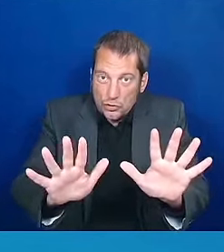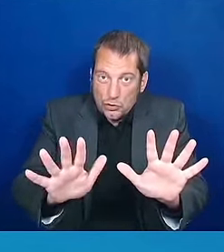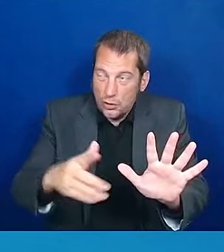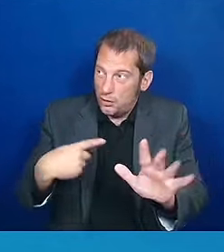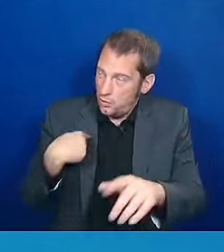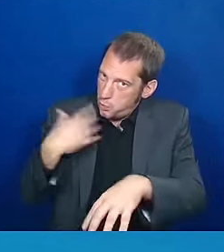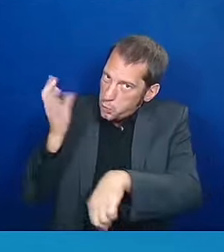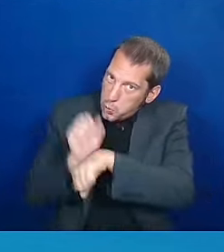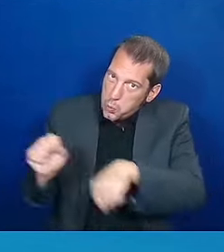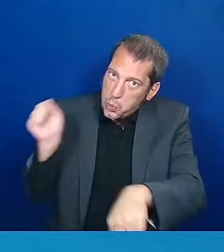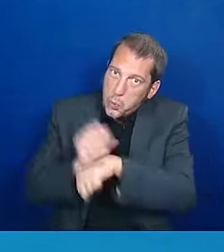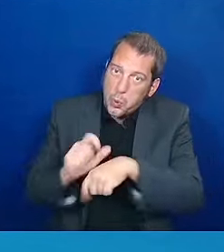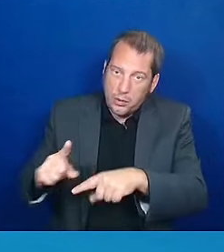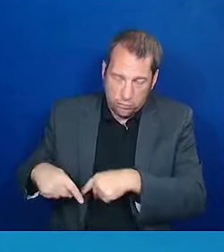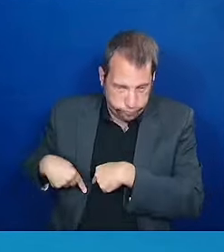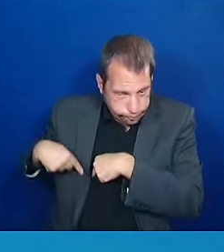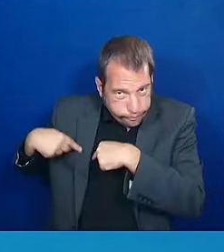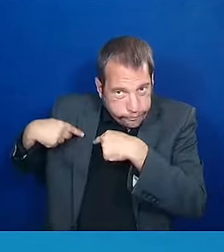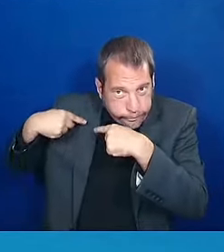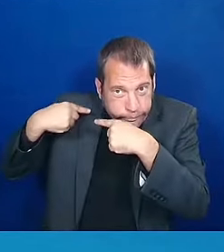we have more work to do.